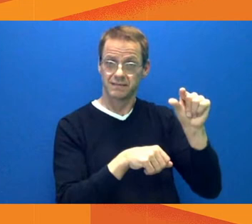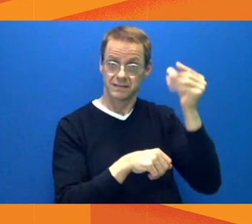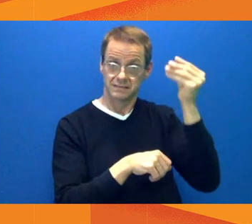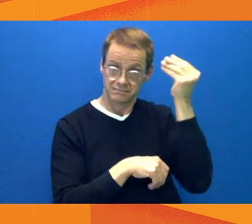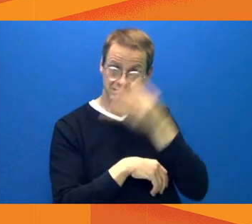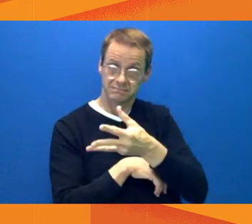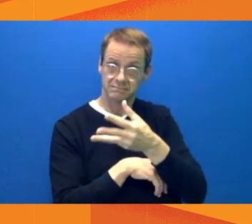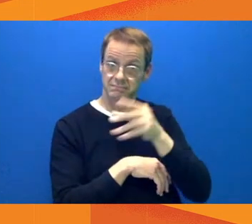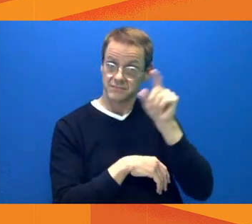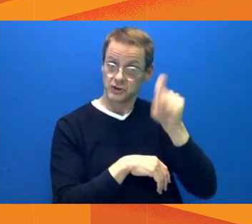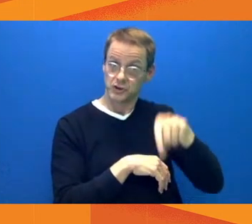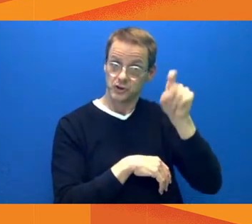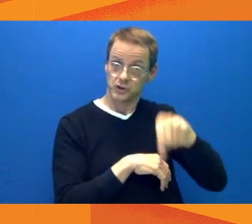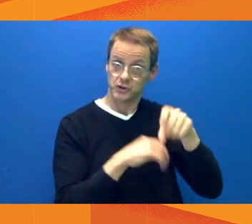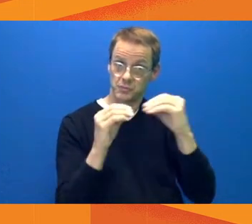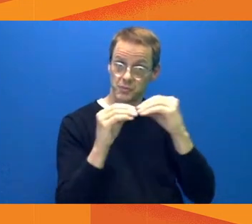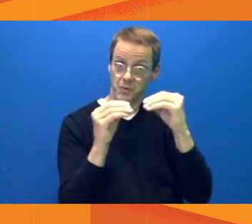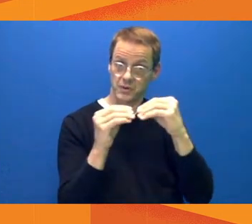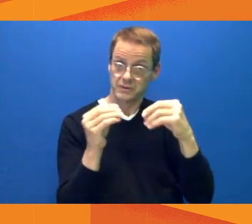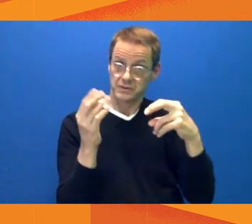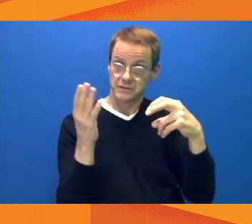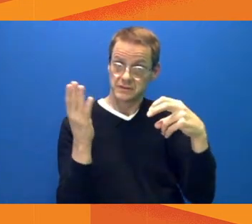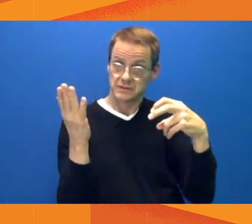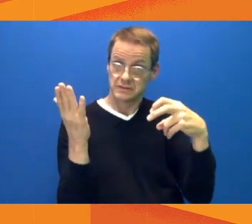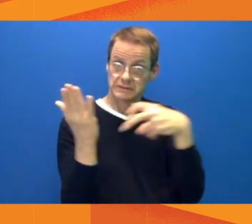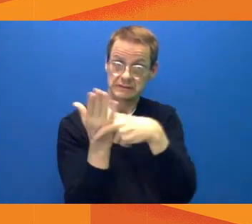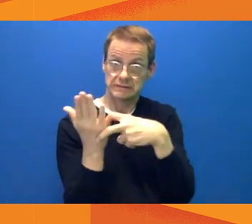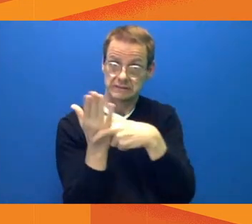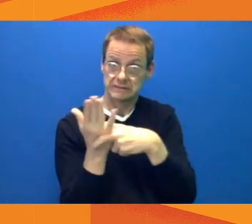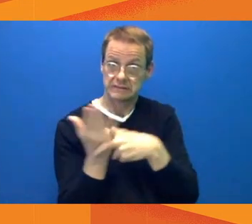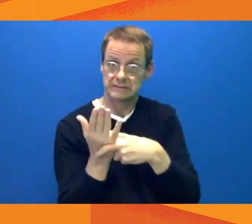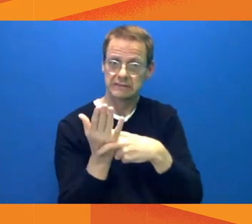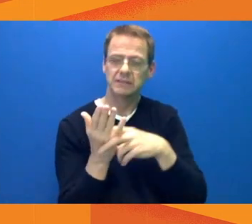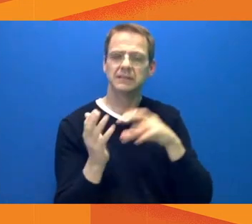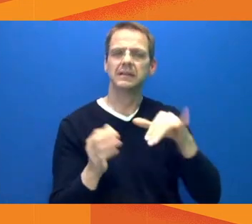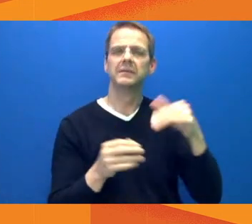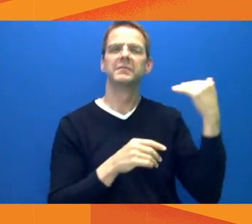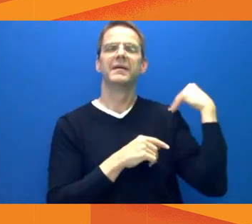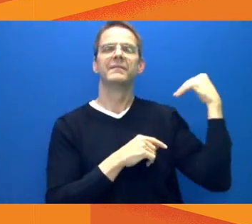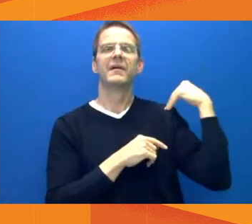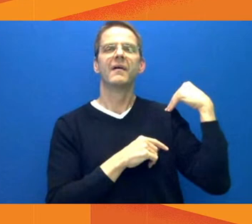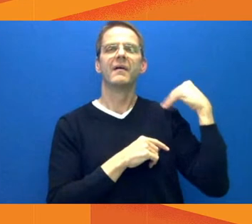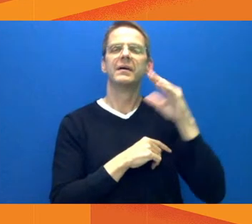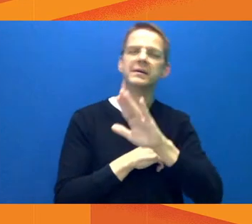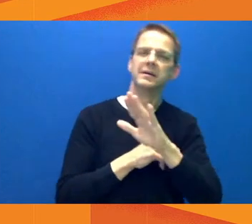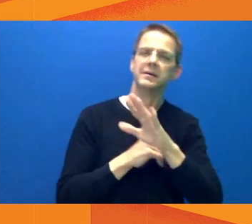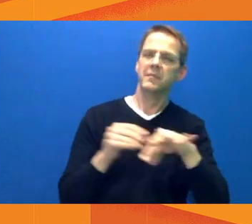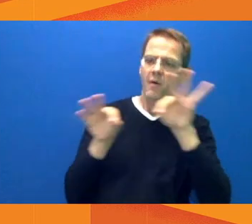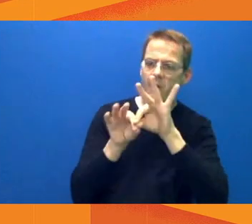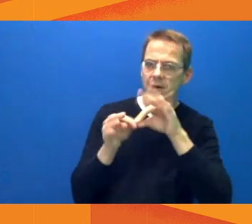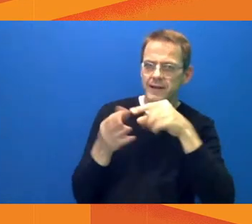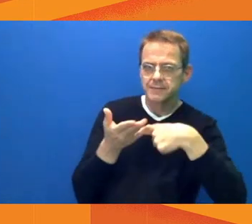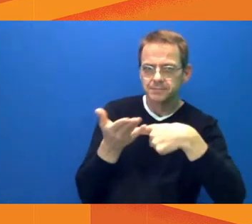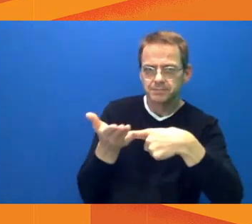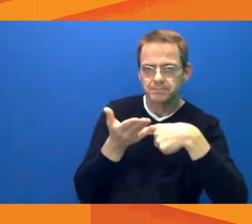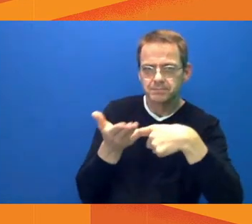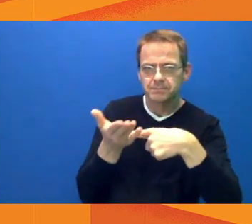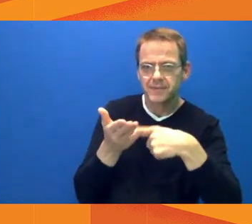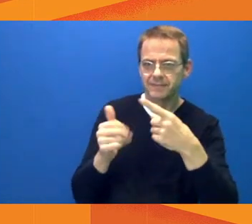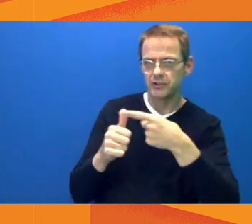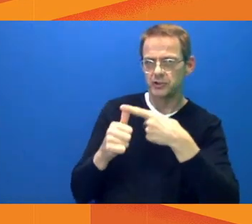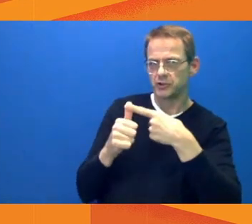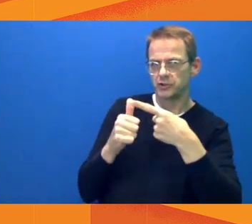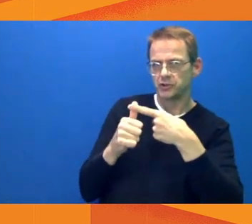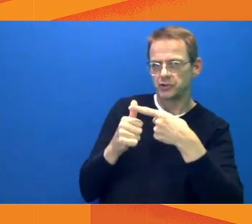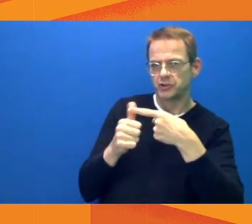you know, people shouldn't be hesitant to give out fines or people should relax giving out fines. Has there